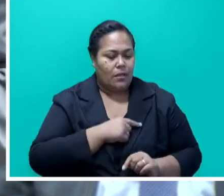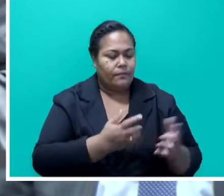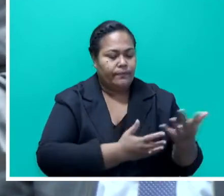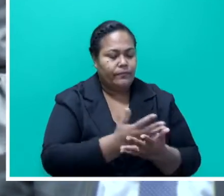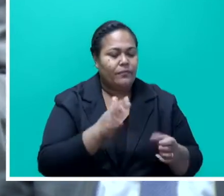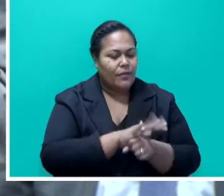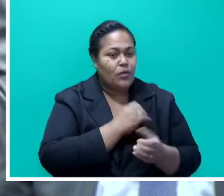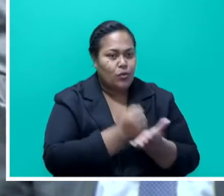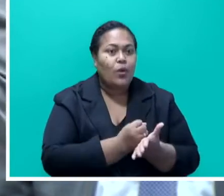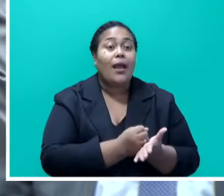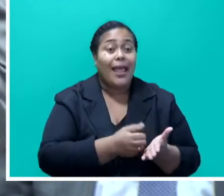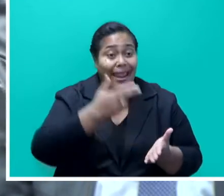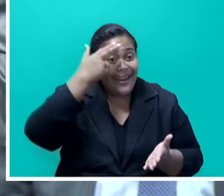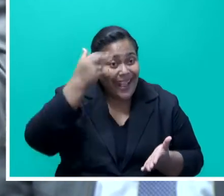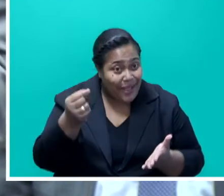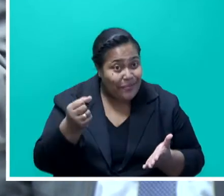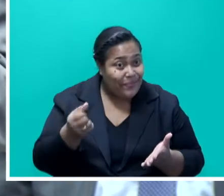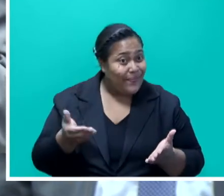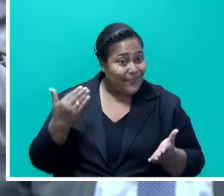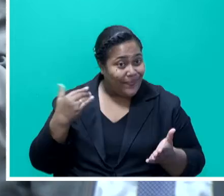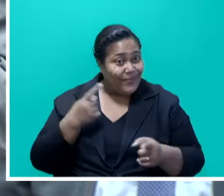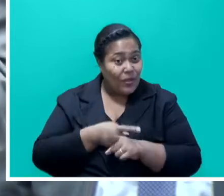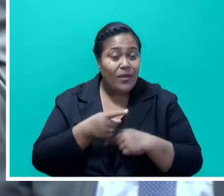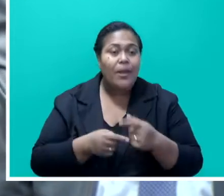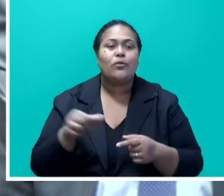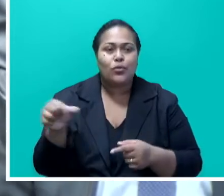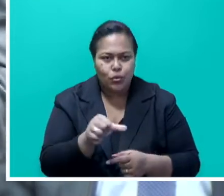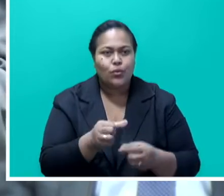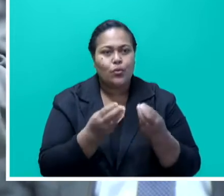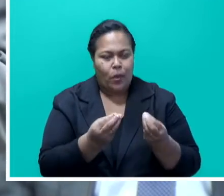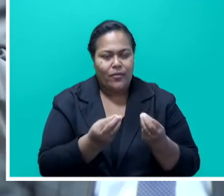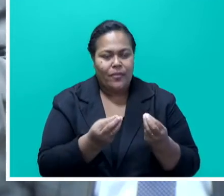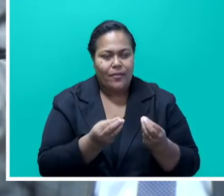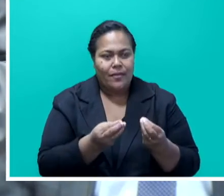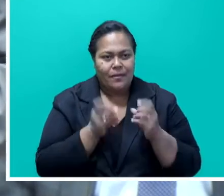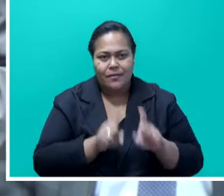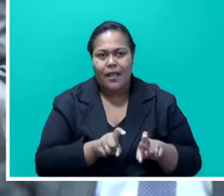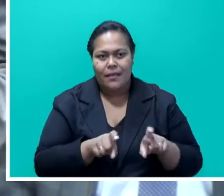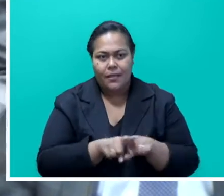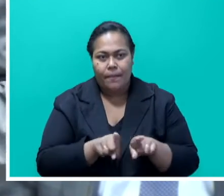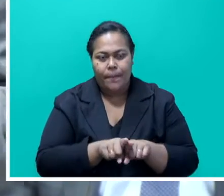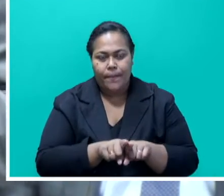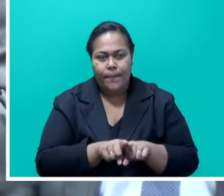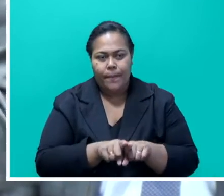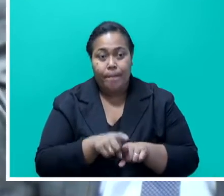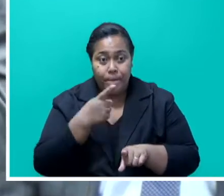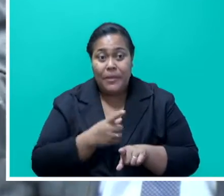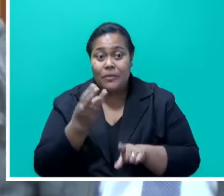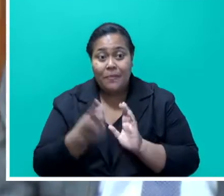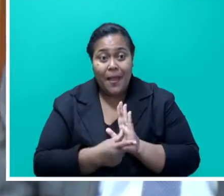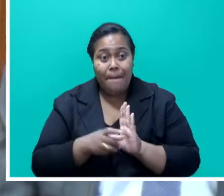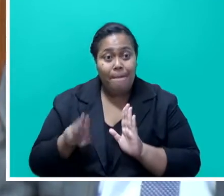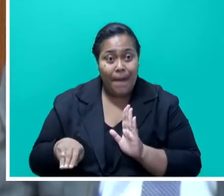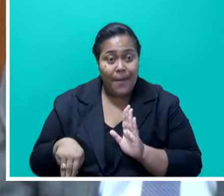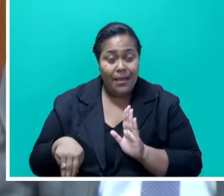names, because in some instances there have been members of the public, our families, that have been